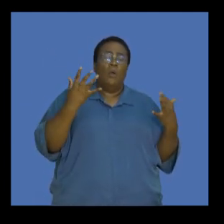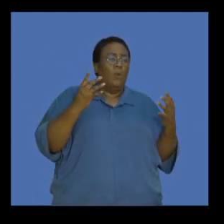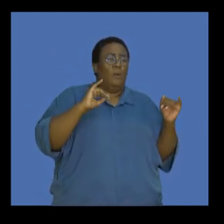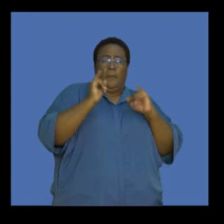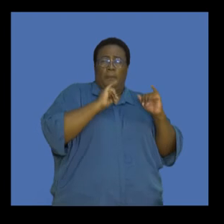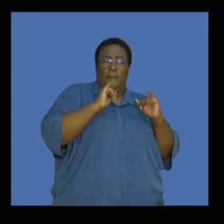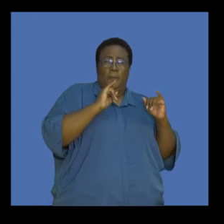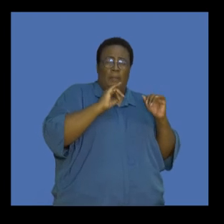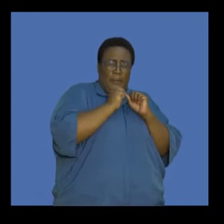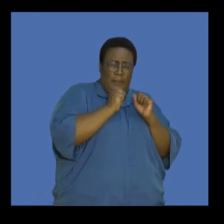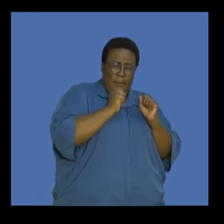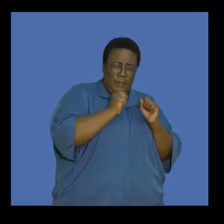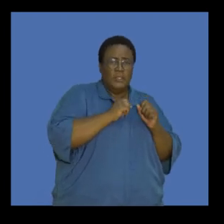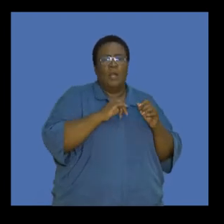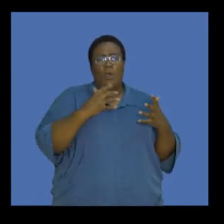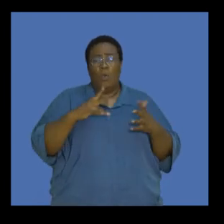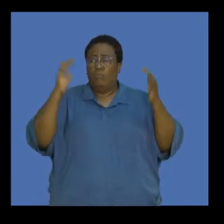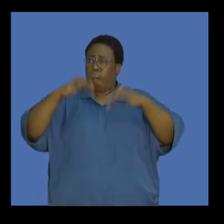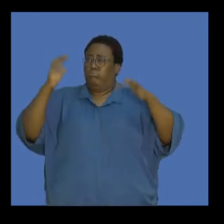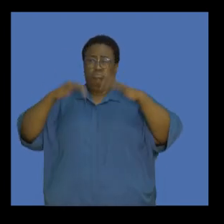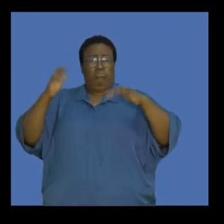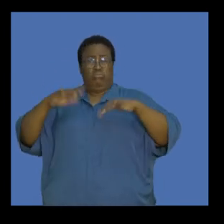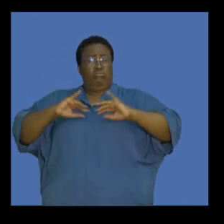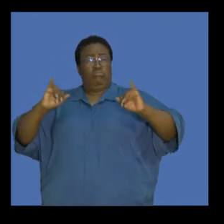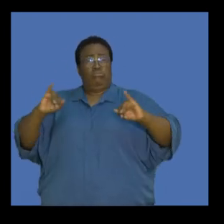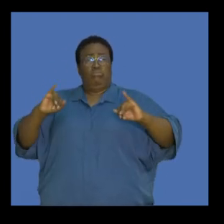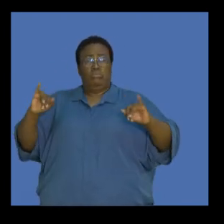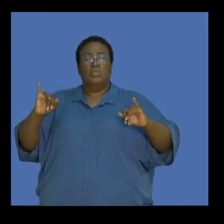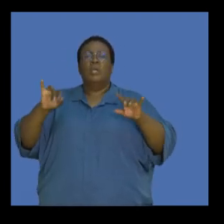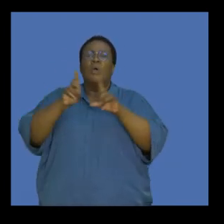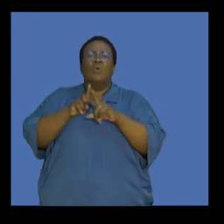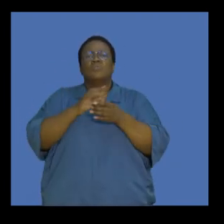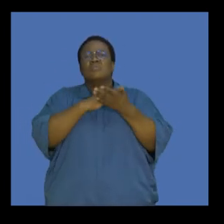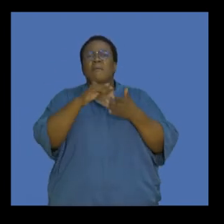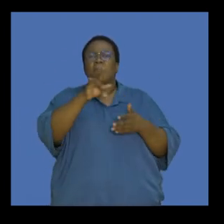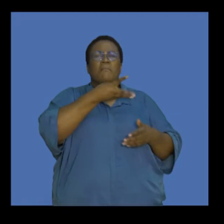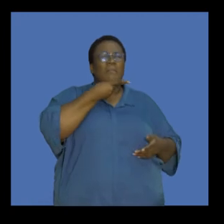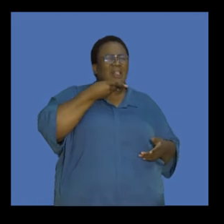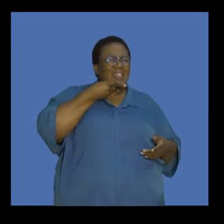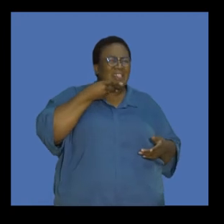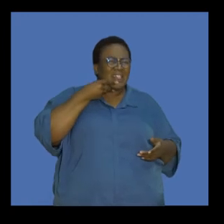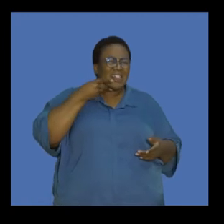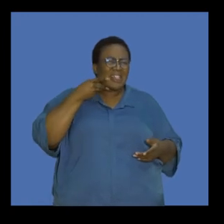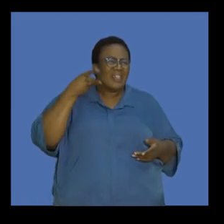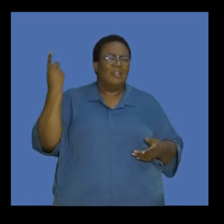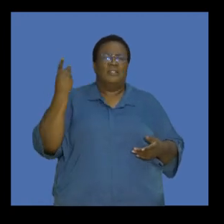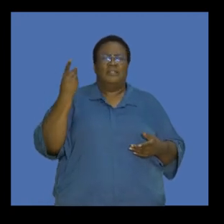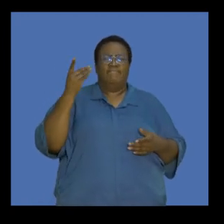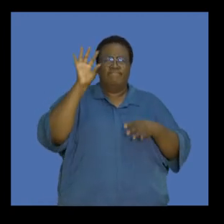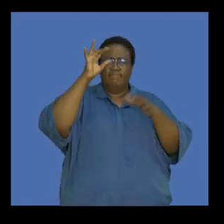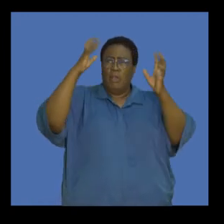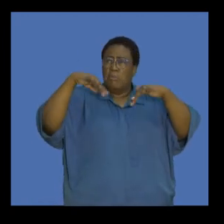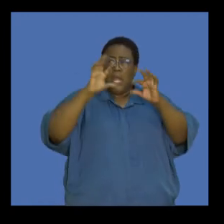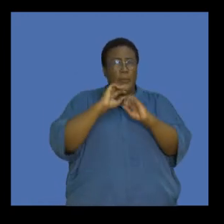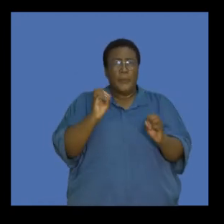winters. We've got more rains that are heavier than we normally experience. We also have droughts that are more frequent than we would have